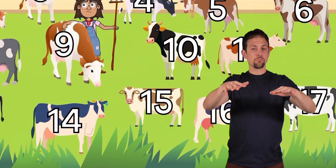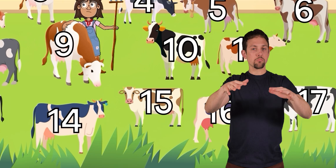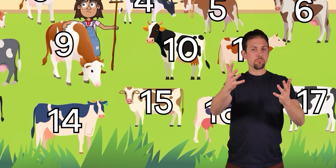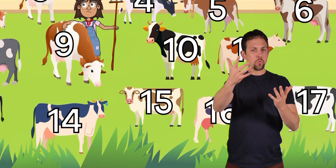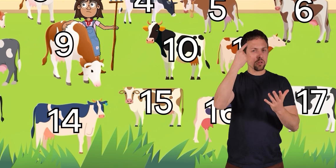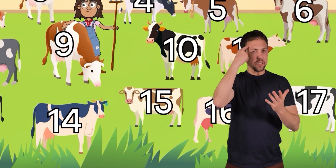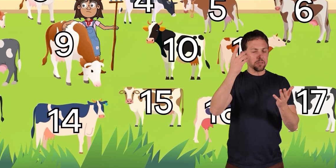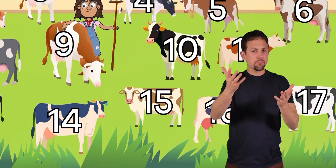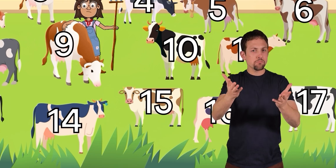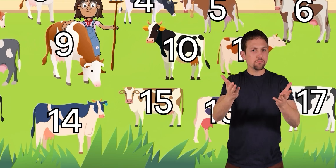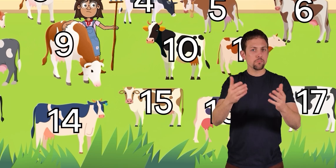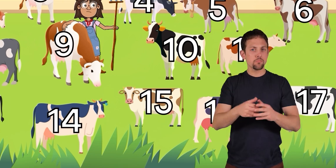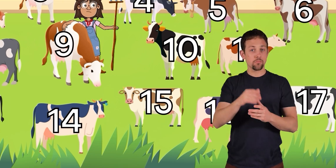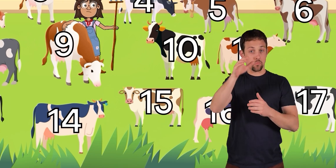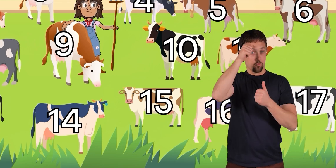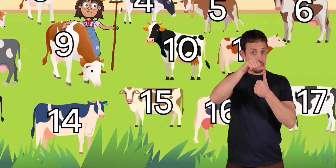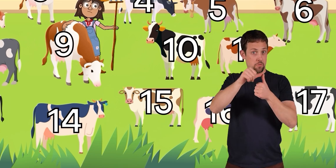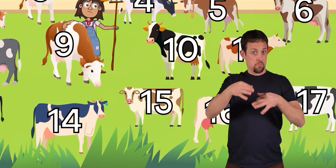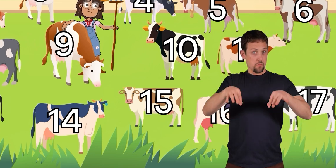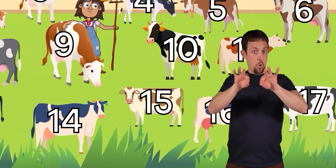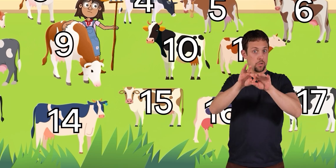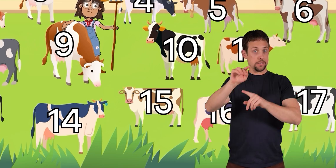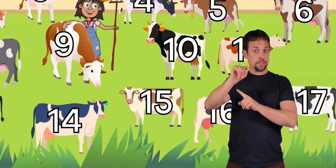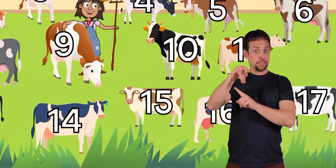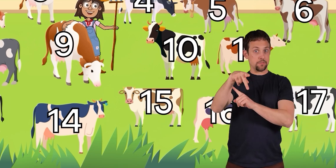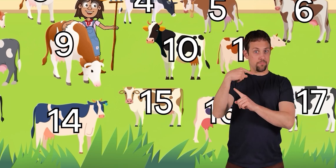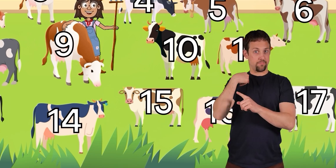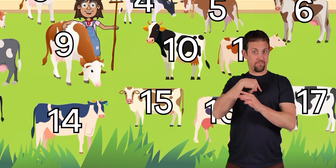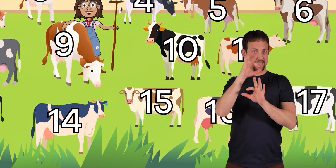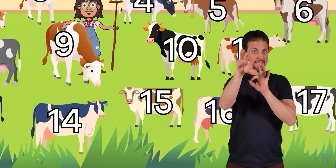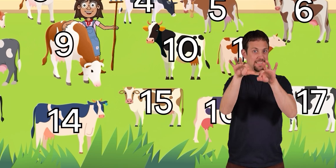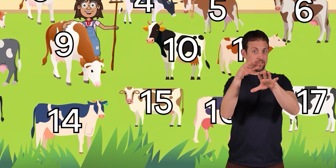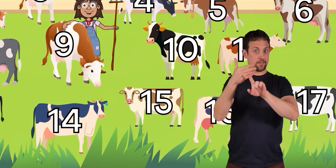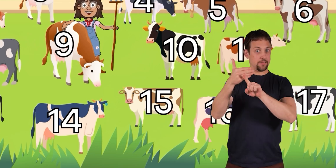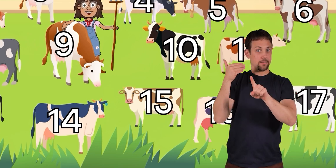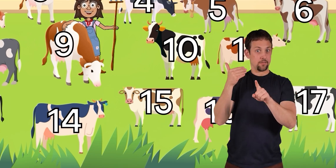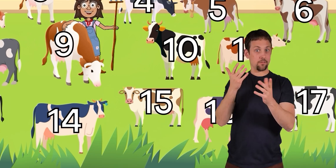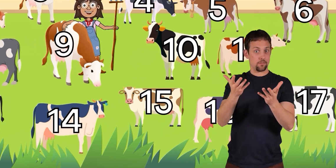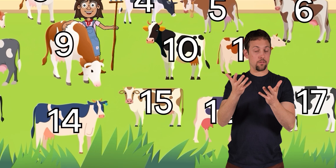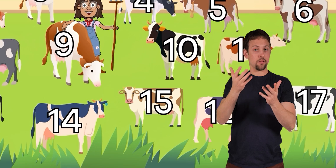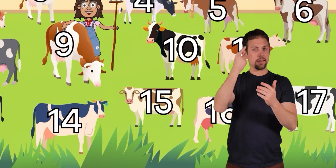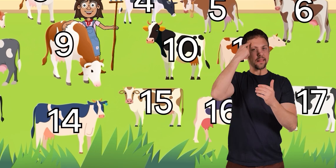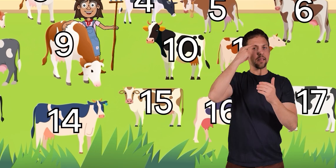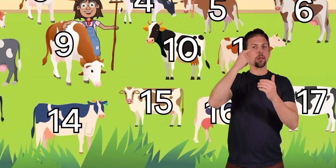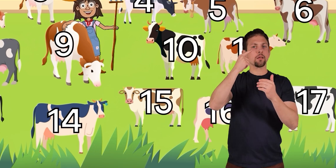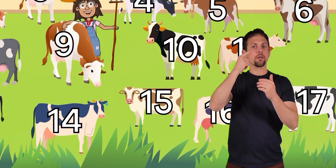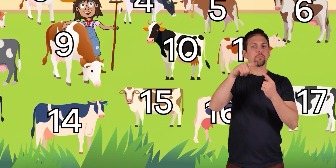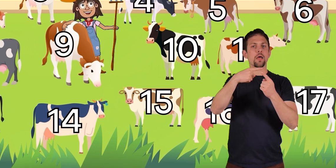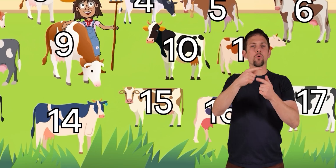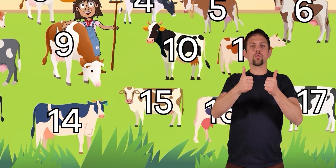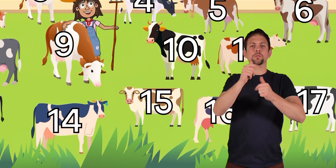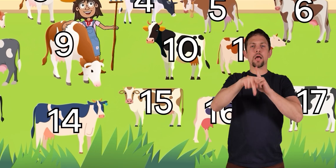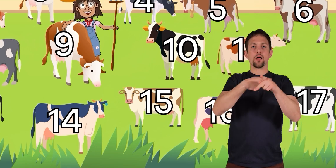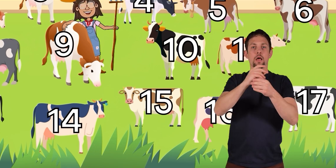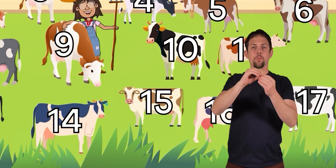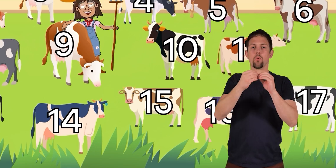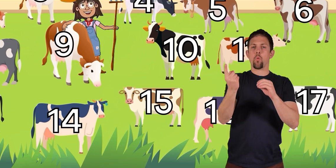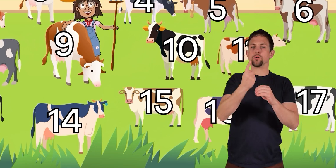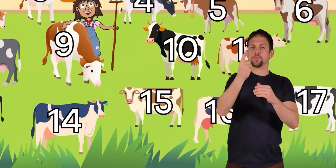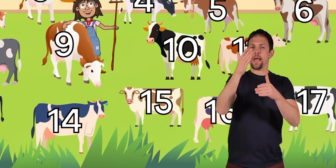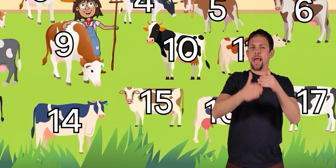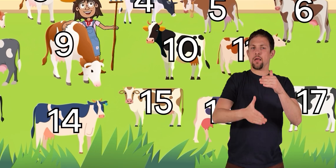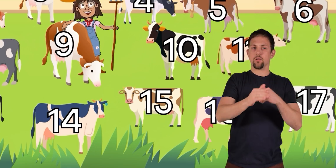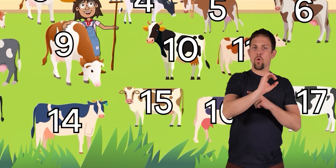What do you think? Do you remember the important tips we shared with you earlier? Think about which kinds of numbers always